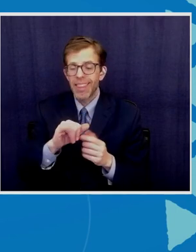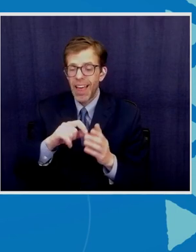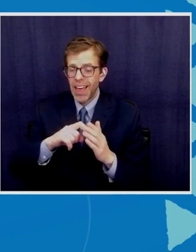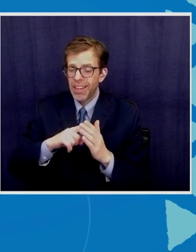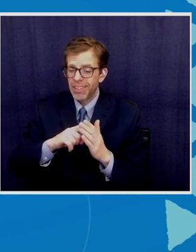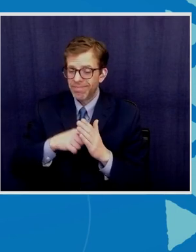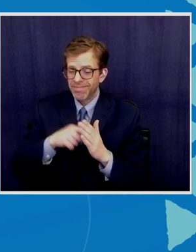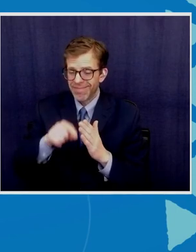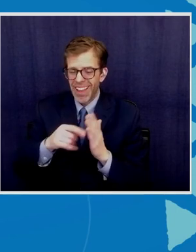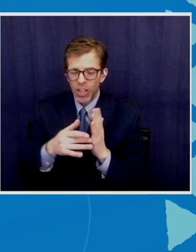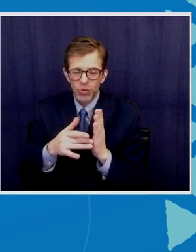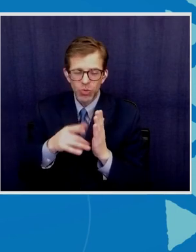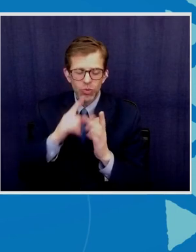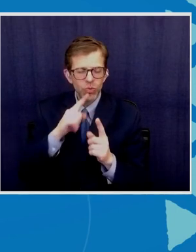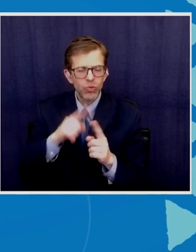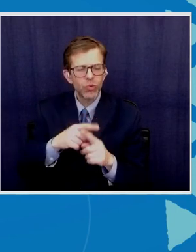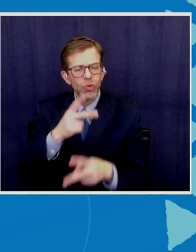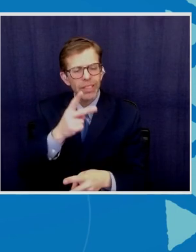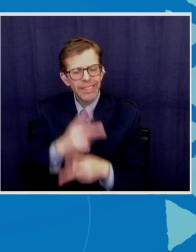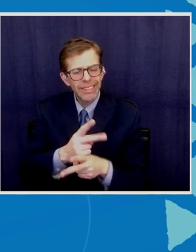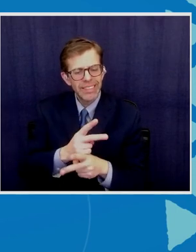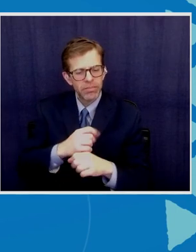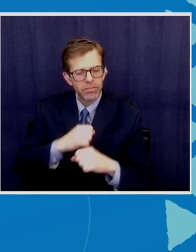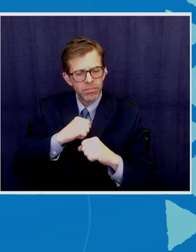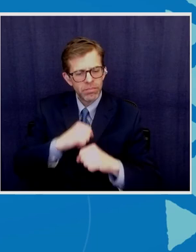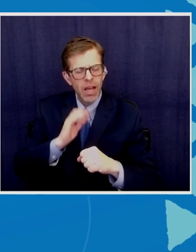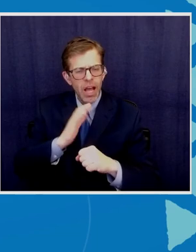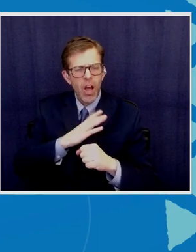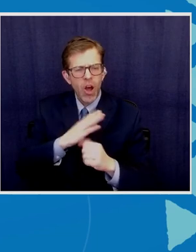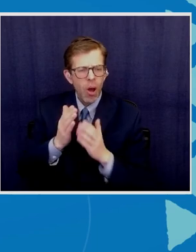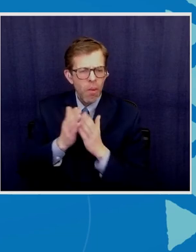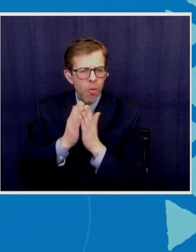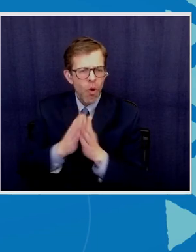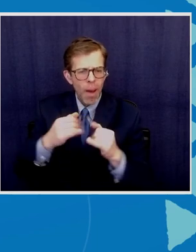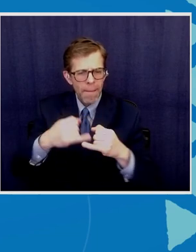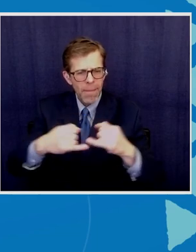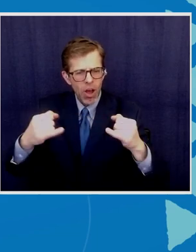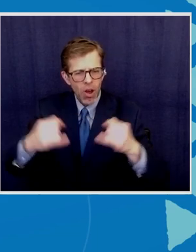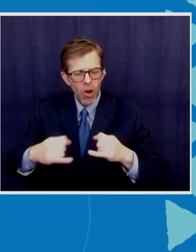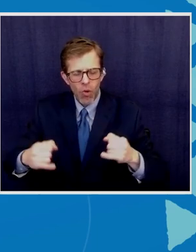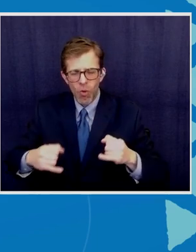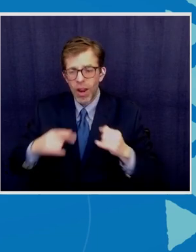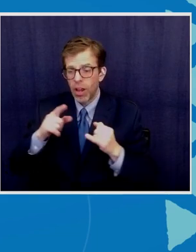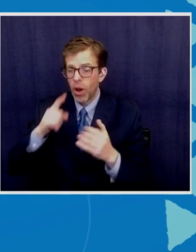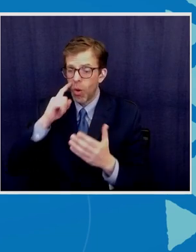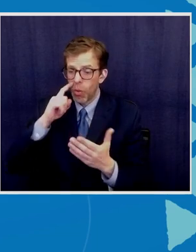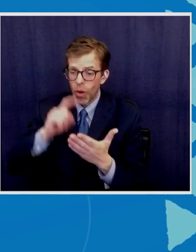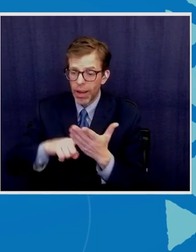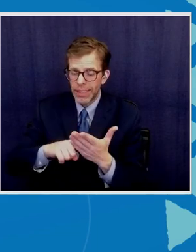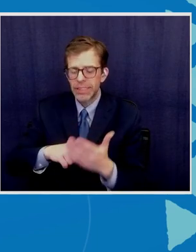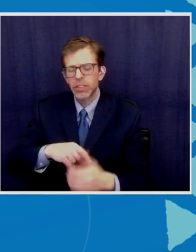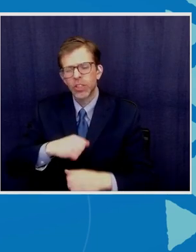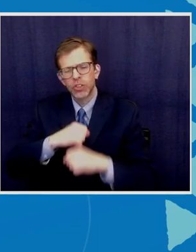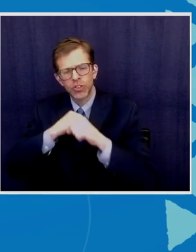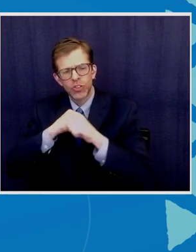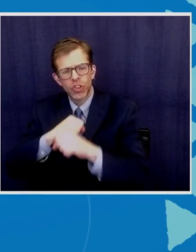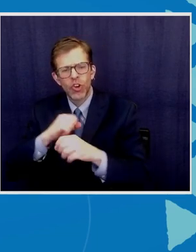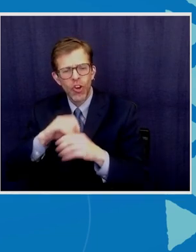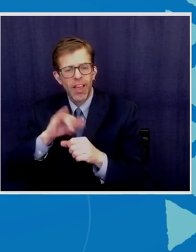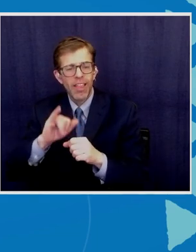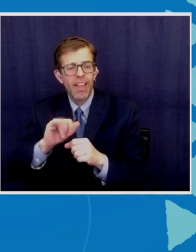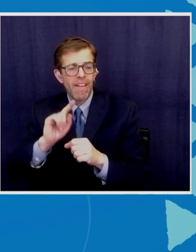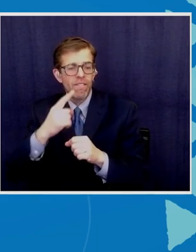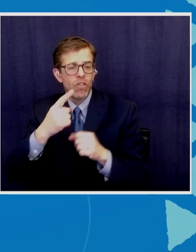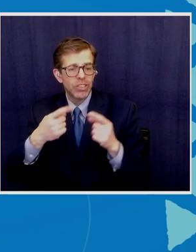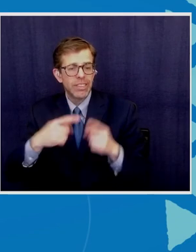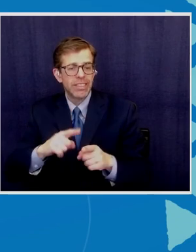maritime boundaries very much about recognition and securing those boundaries in the first instance given sea